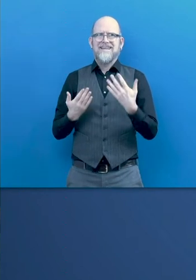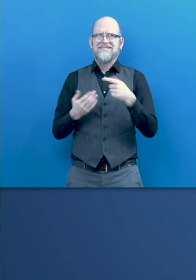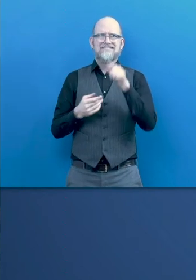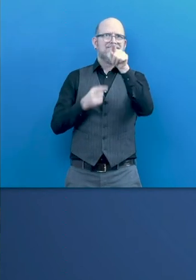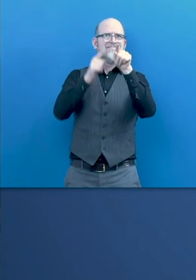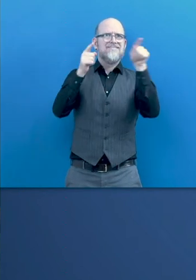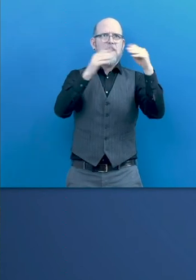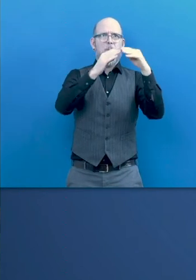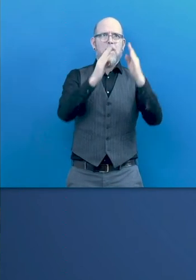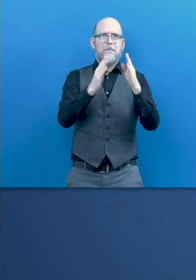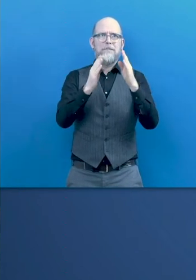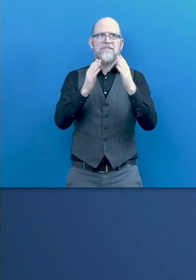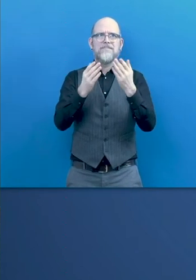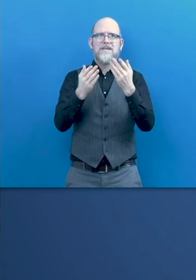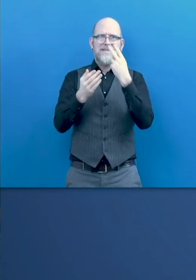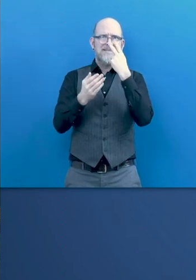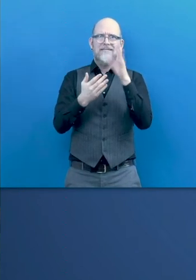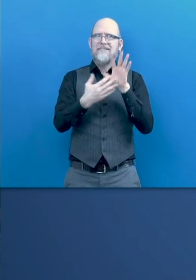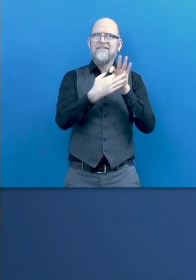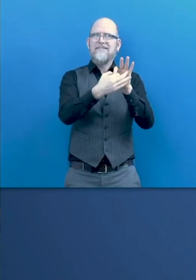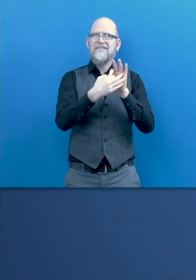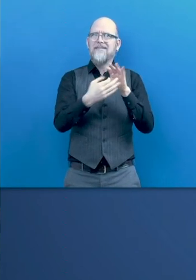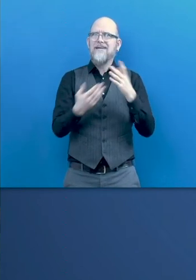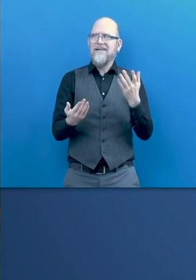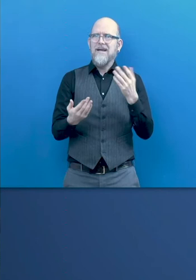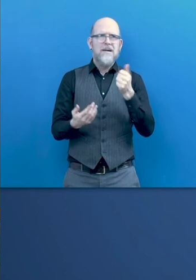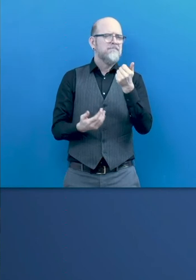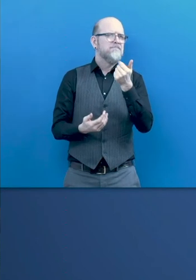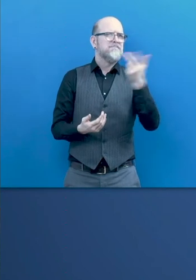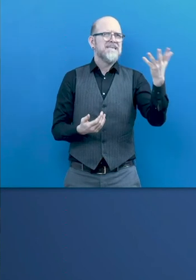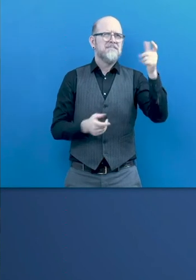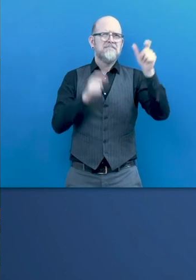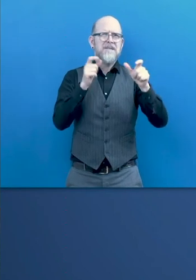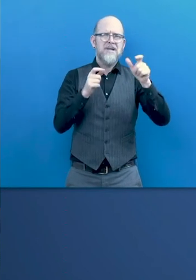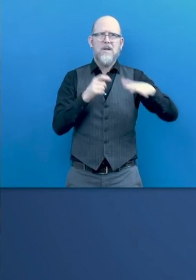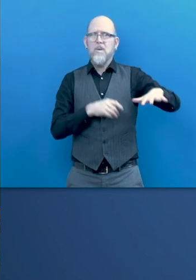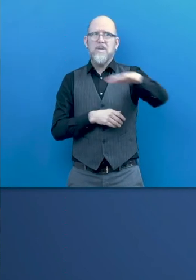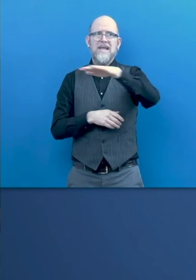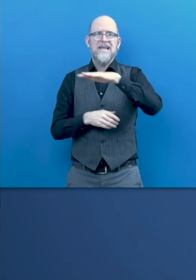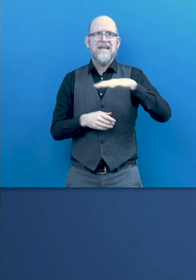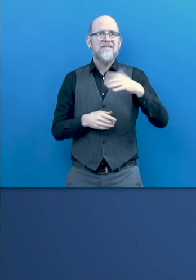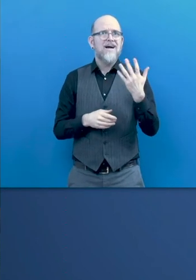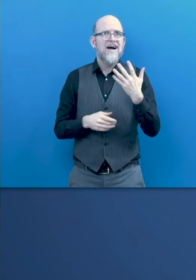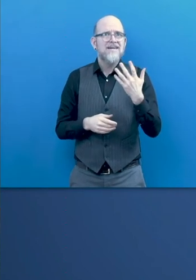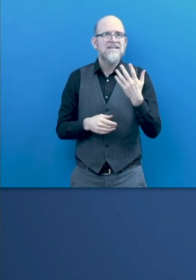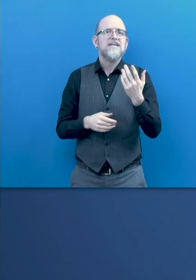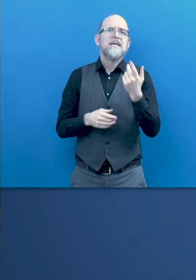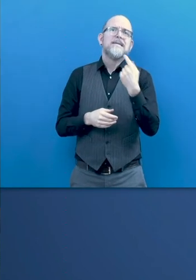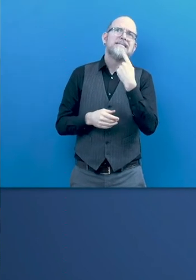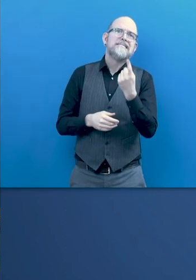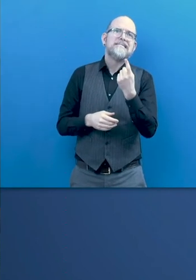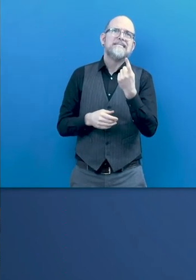and for many of us, and for all the for all those who have been